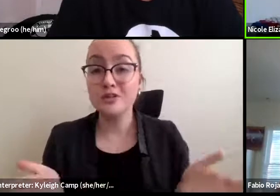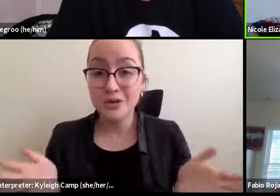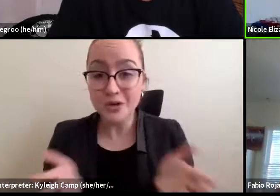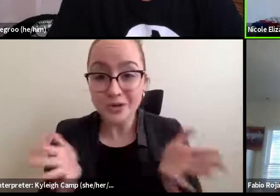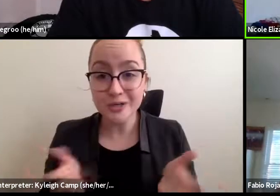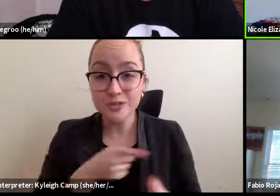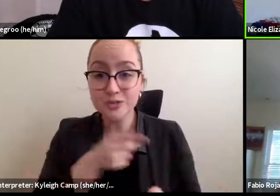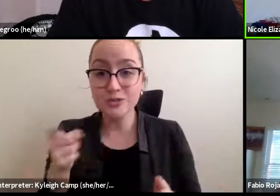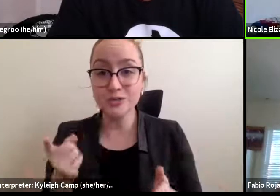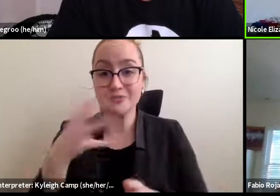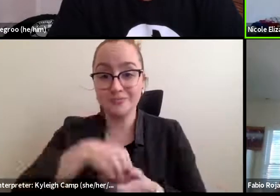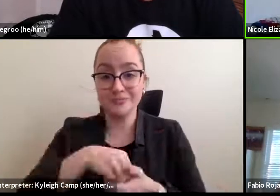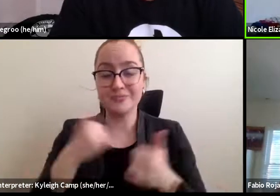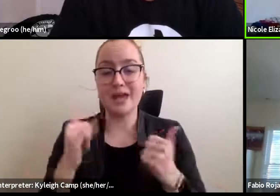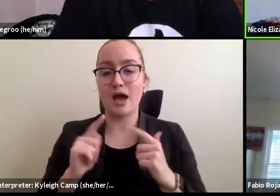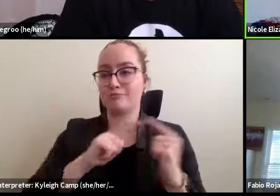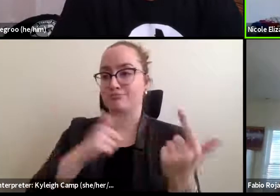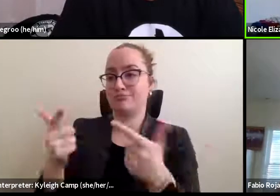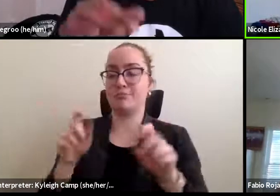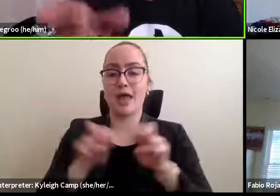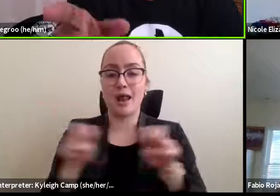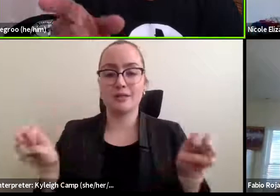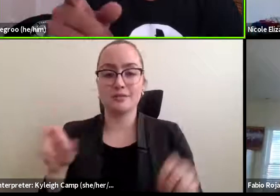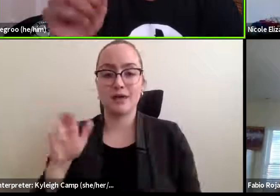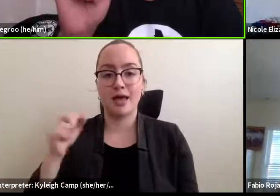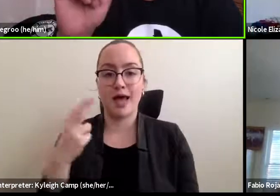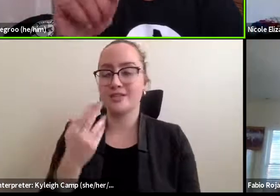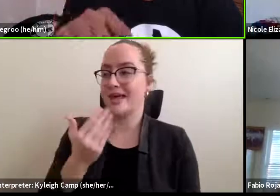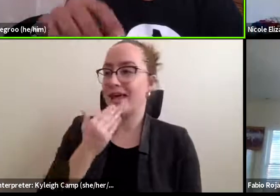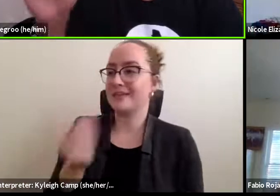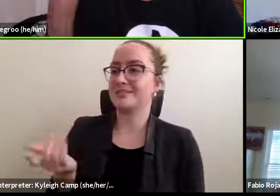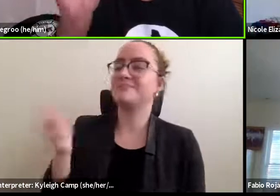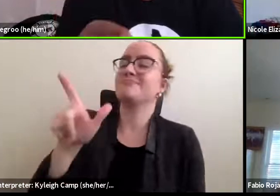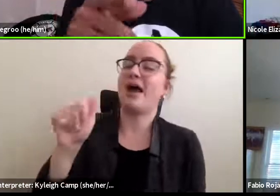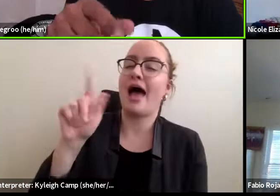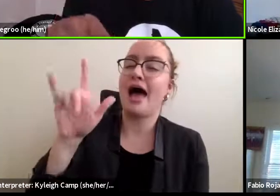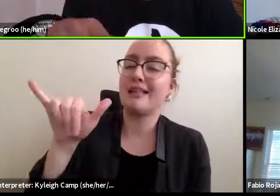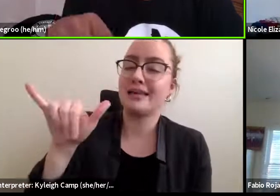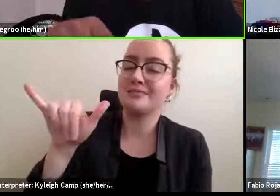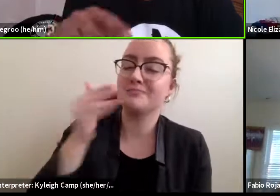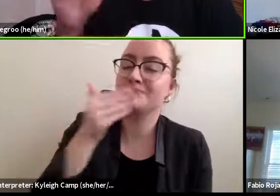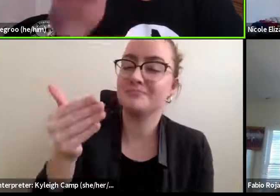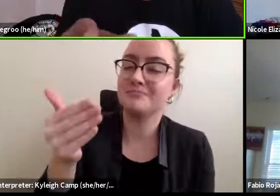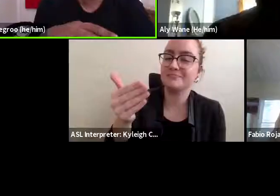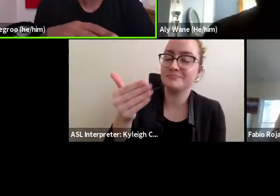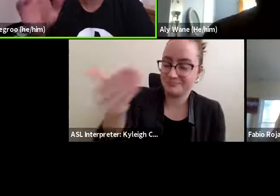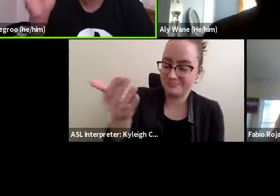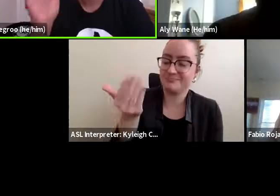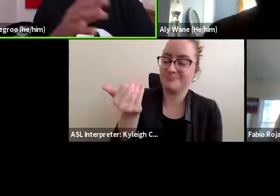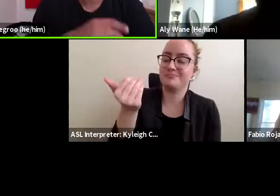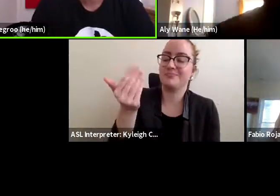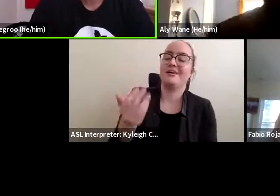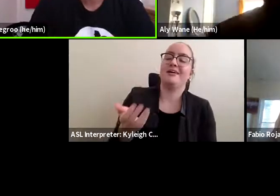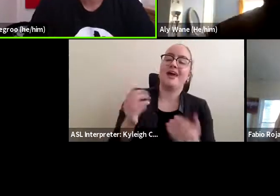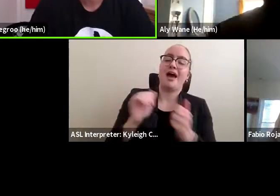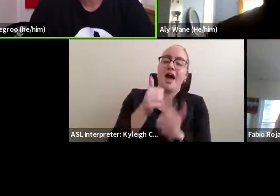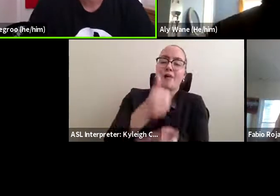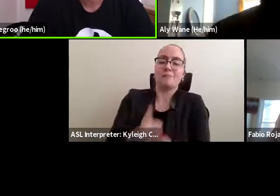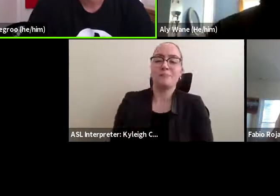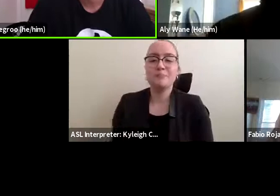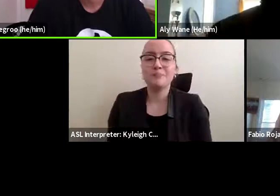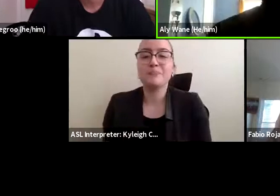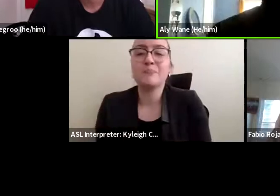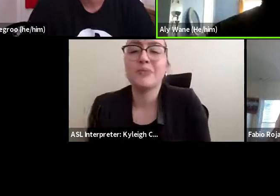I'll pass it on to my panelists. Thank you so much. Ali, you're next. Go ahead. Tell people how they can help you out, who you're with, and yeah, all that.